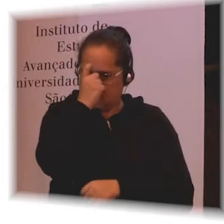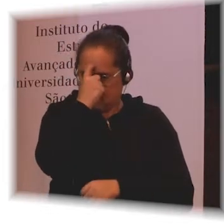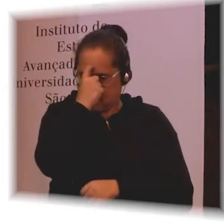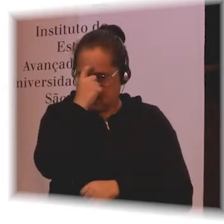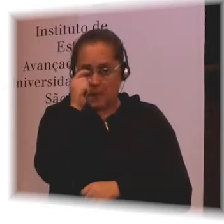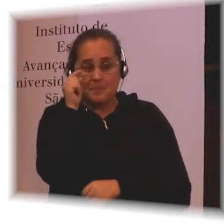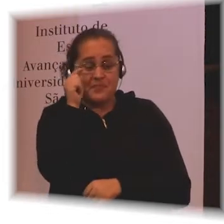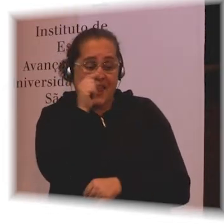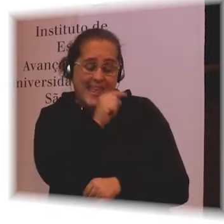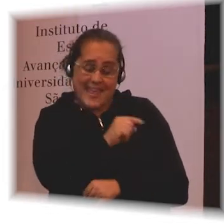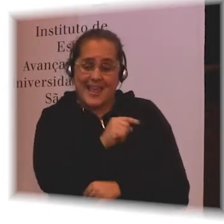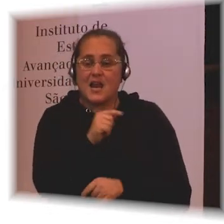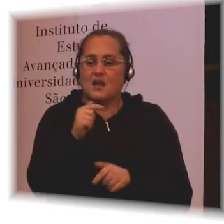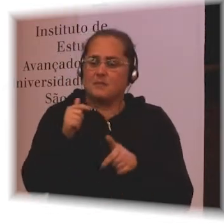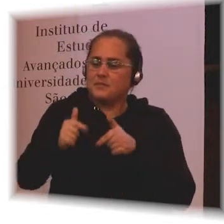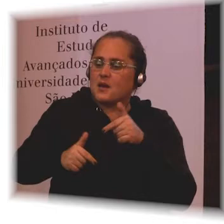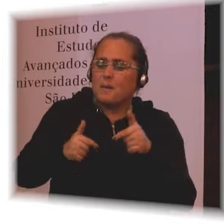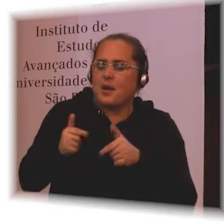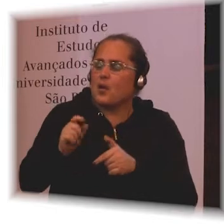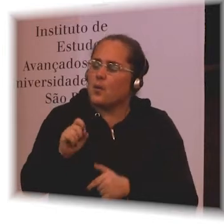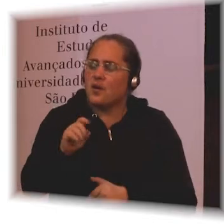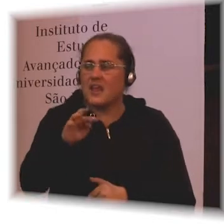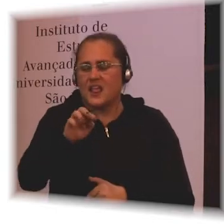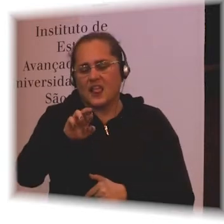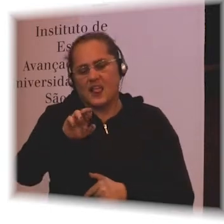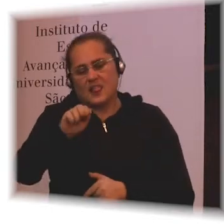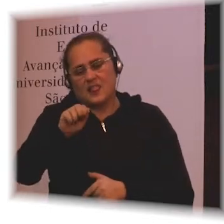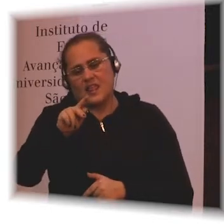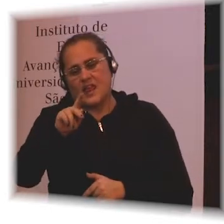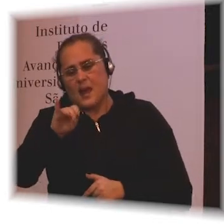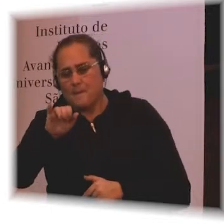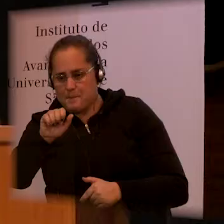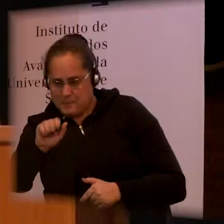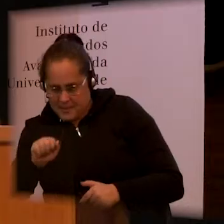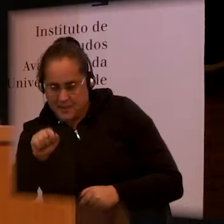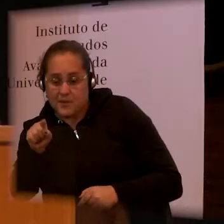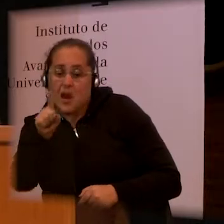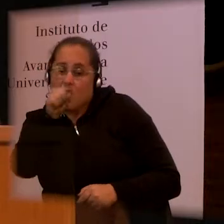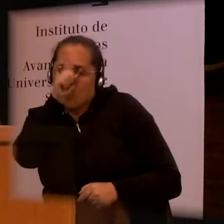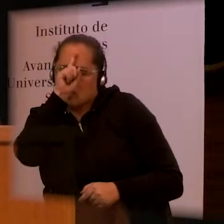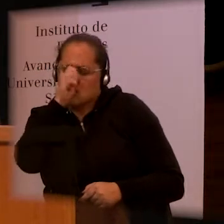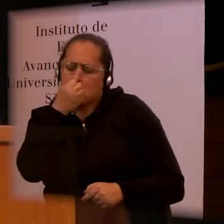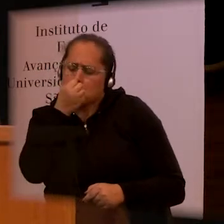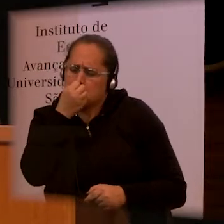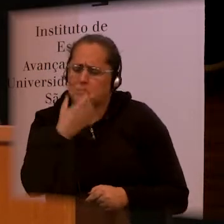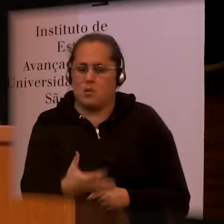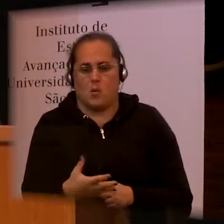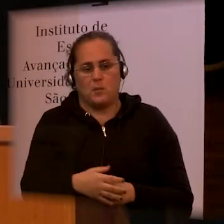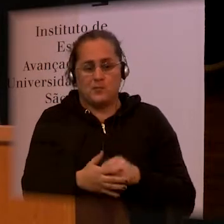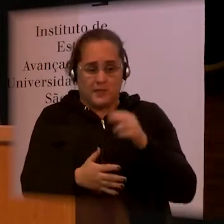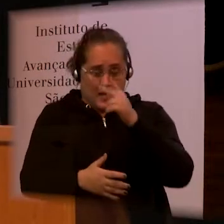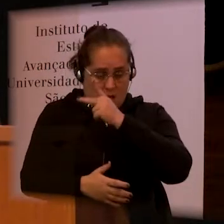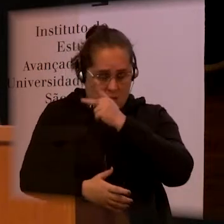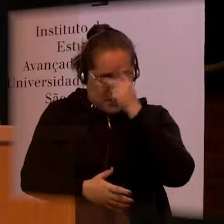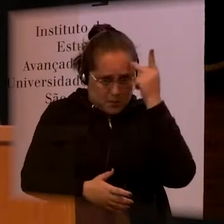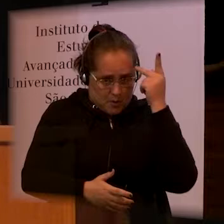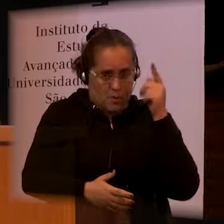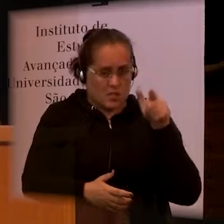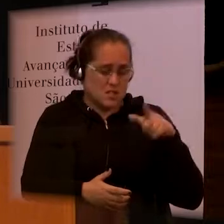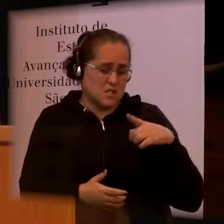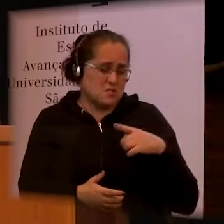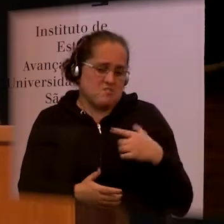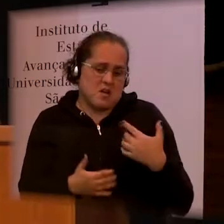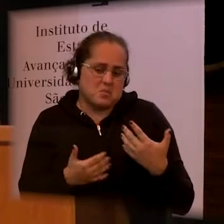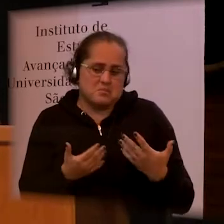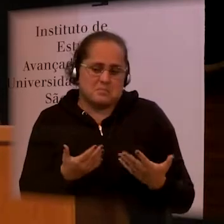was that in his hospital in India, which was a very good hospital, people who had had mild or moderate strokes were